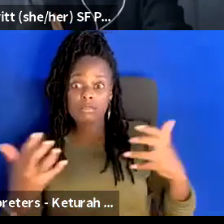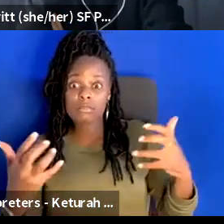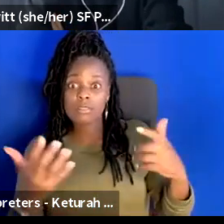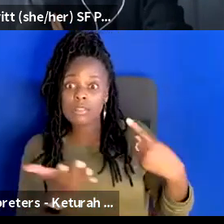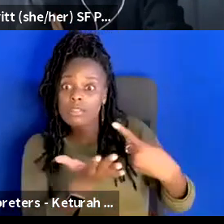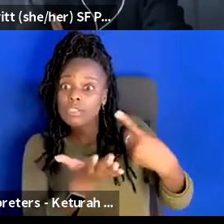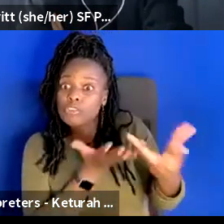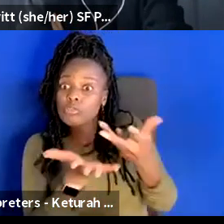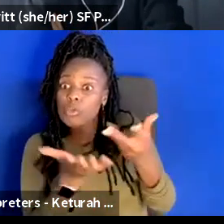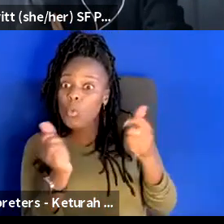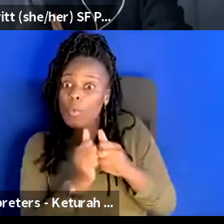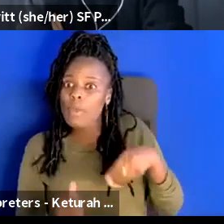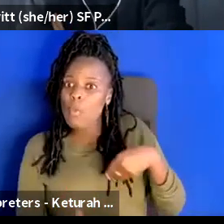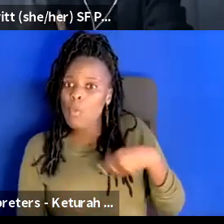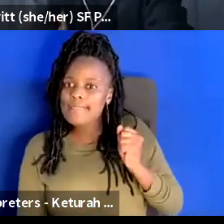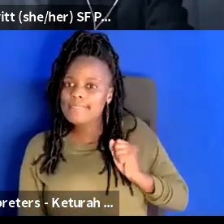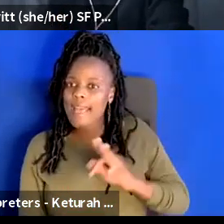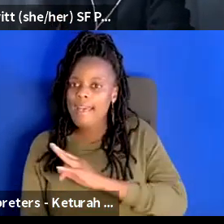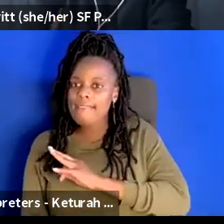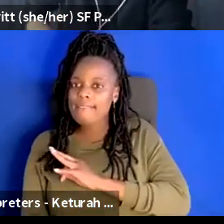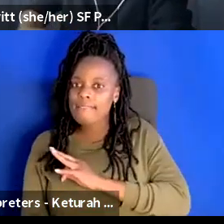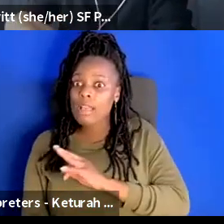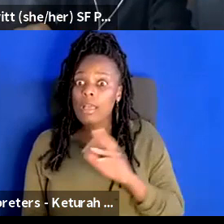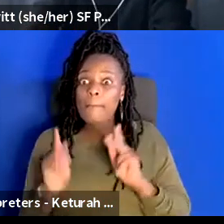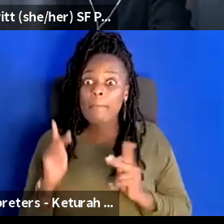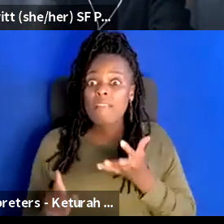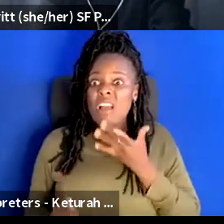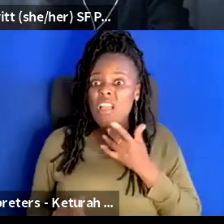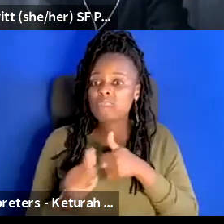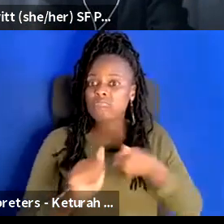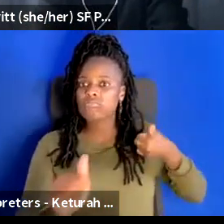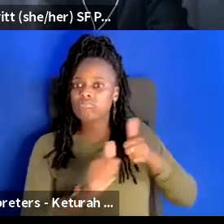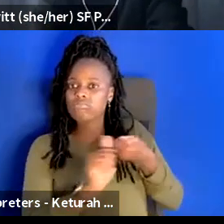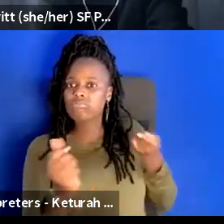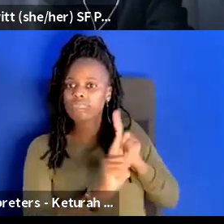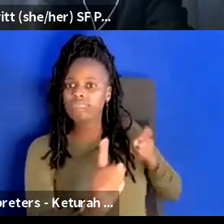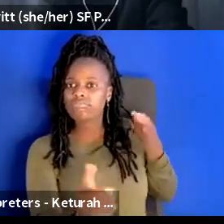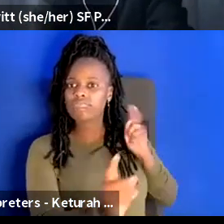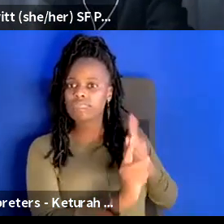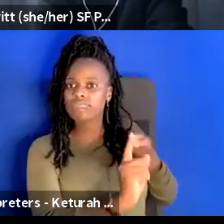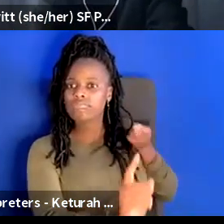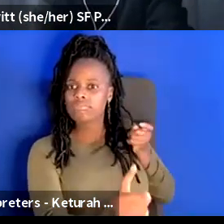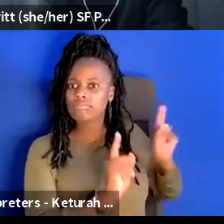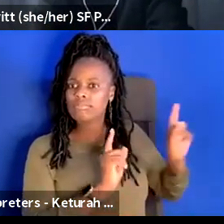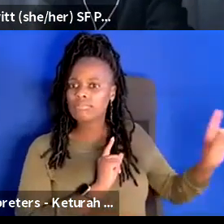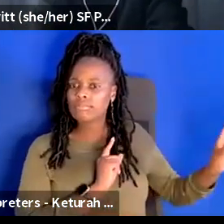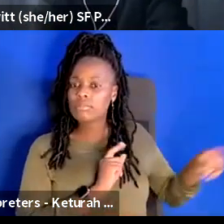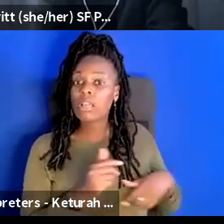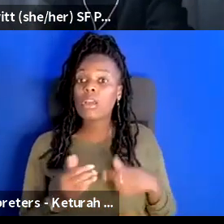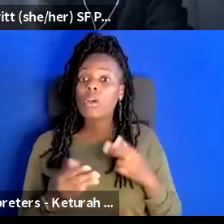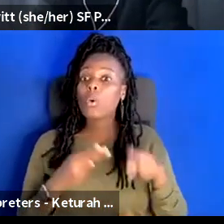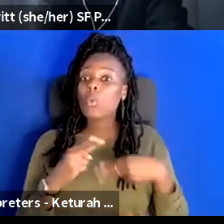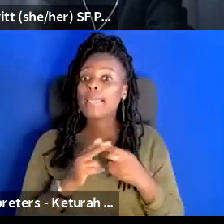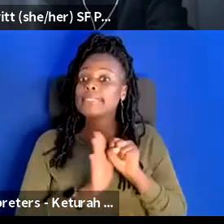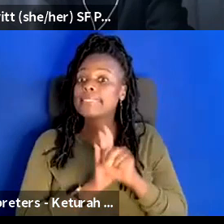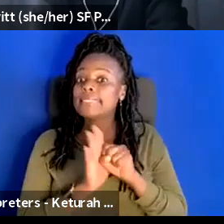staff um avoiding them at all costs and then if and when the season may include non